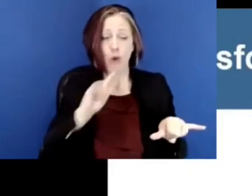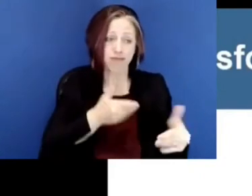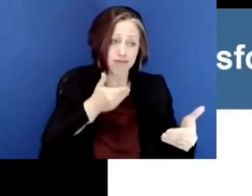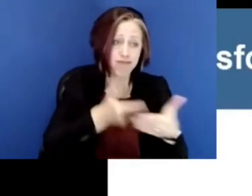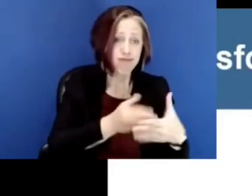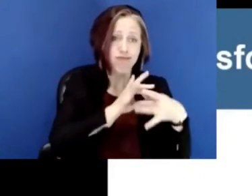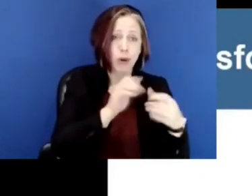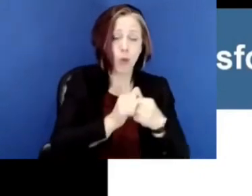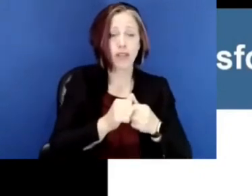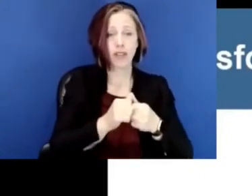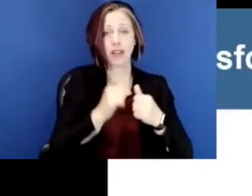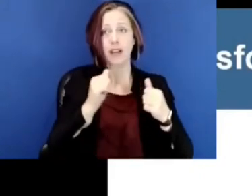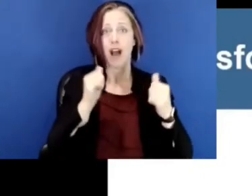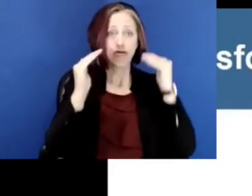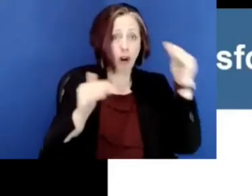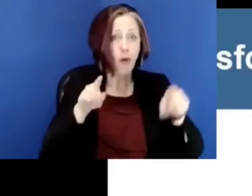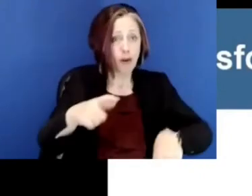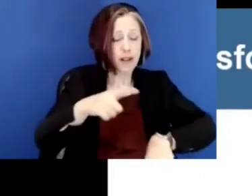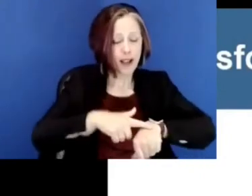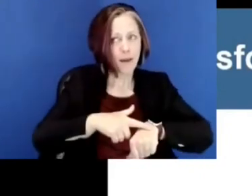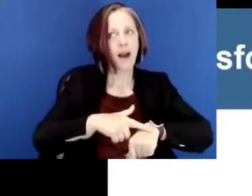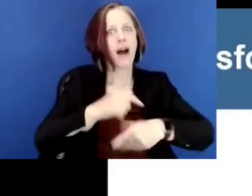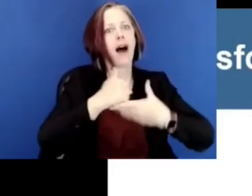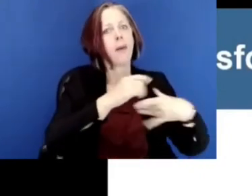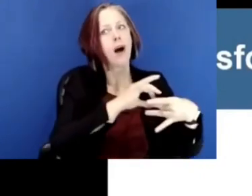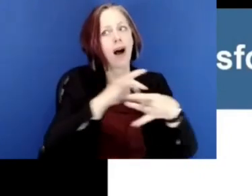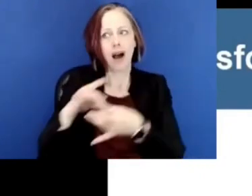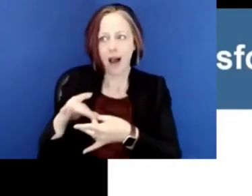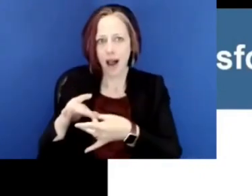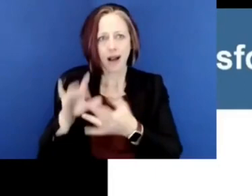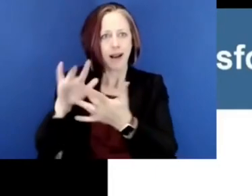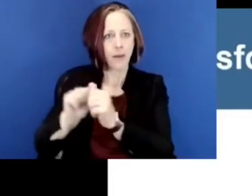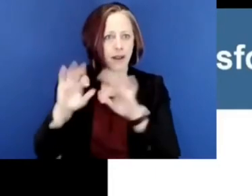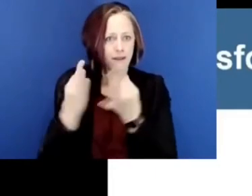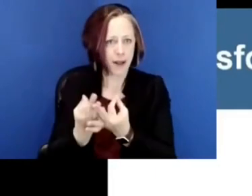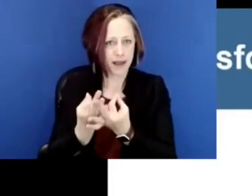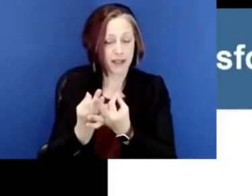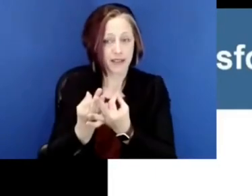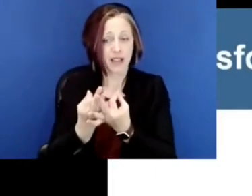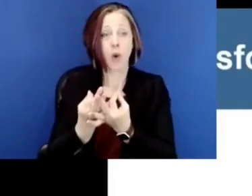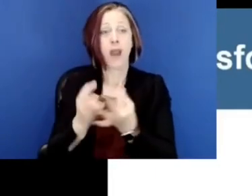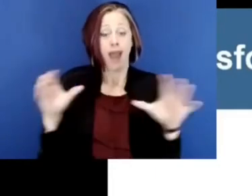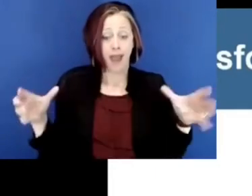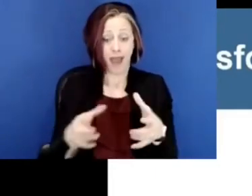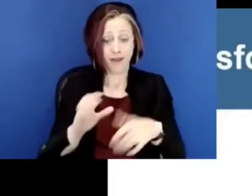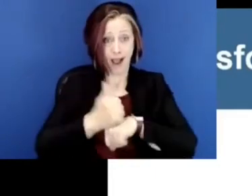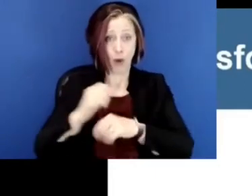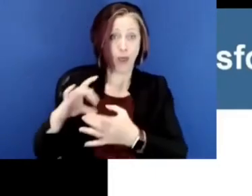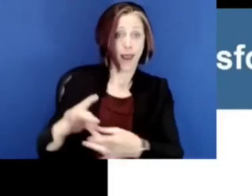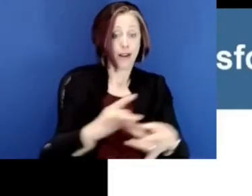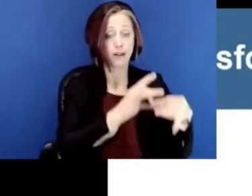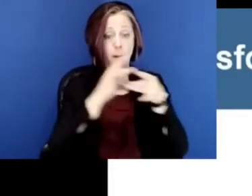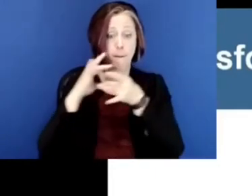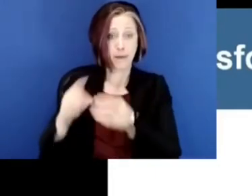into close contact with adults over a period of time who can also relate to the families, when we put them into relationships